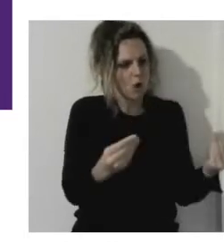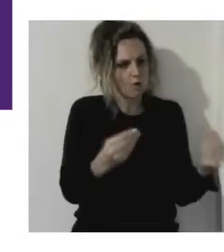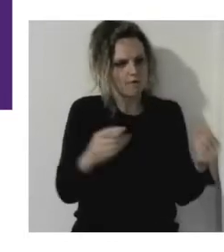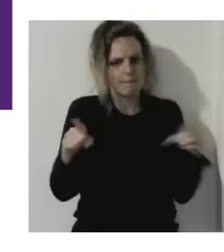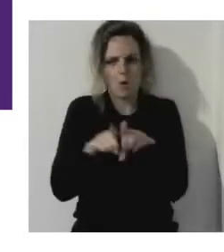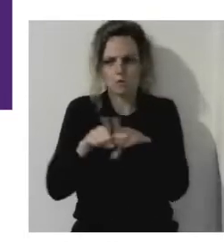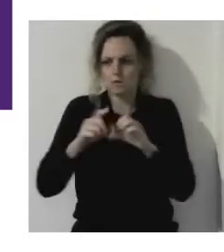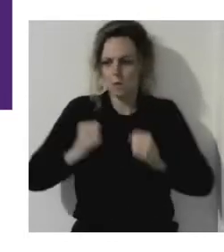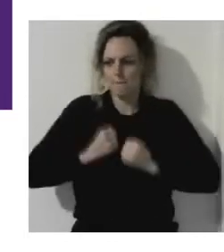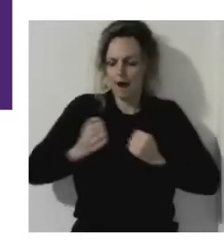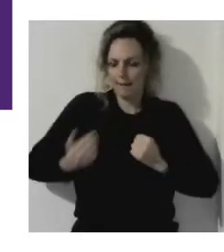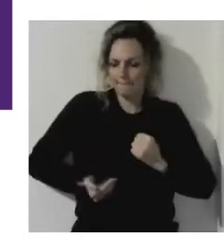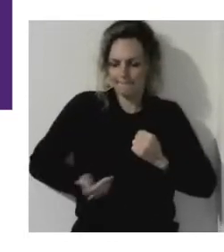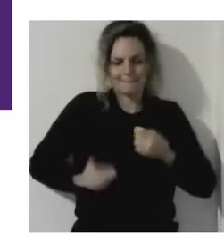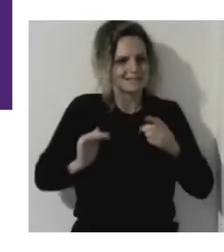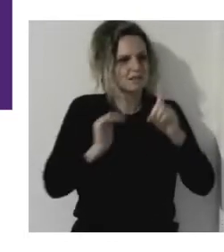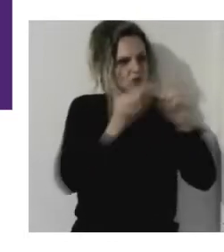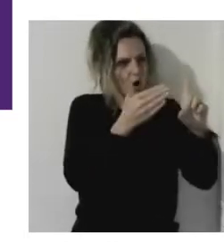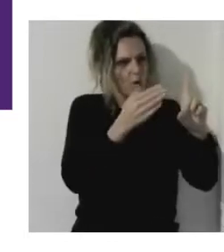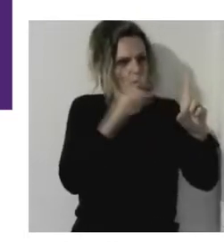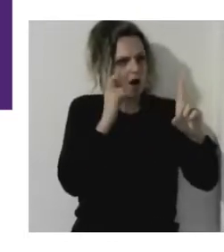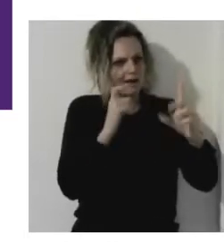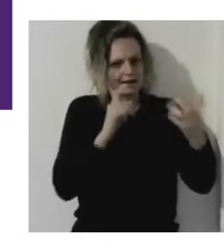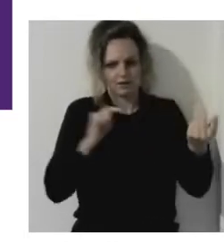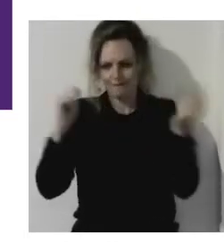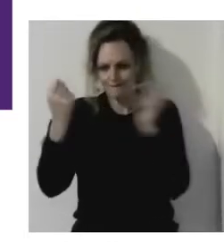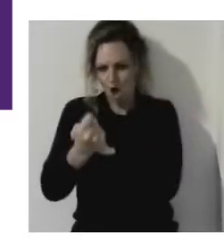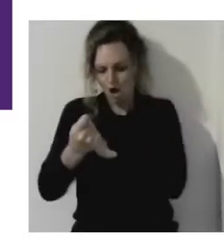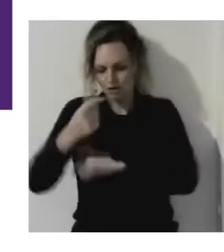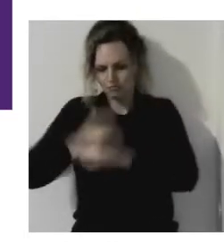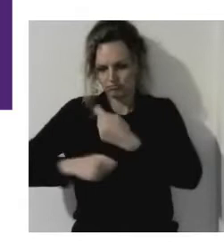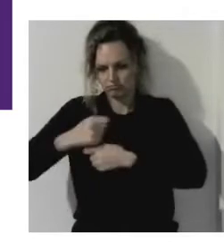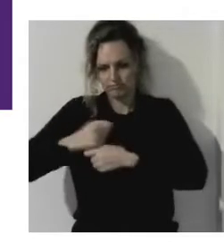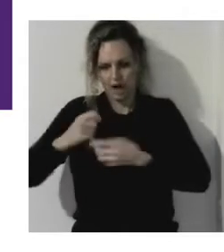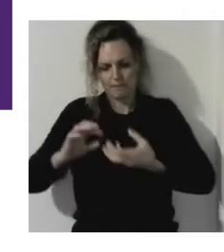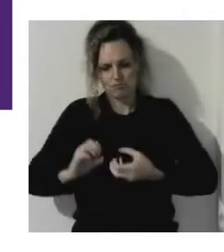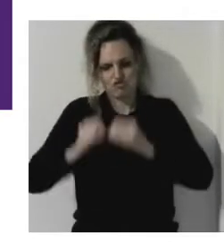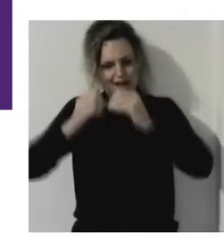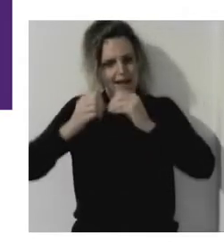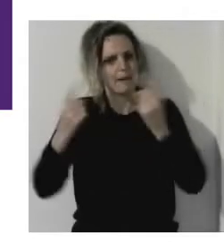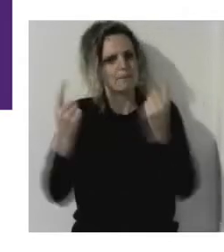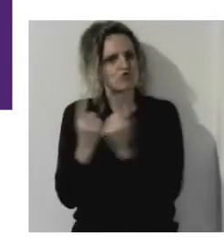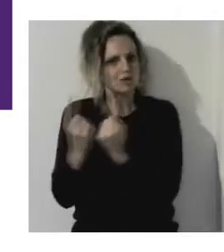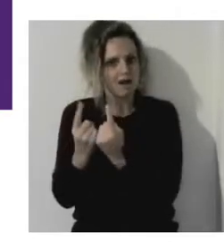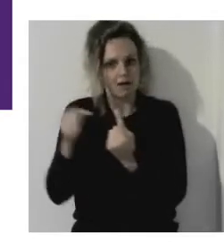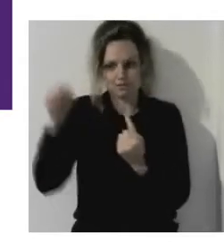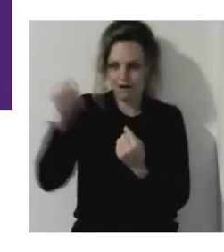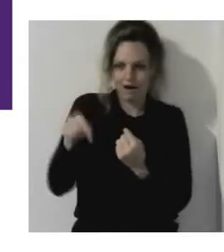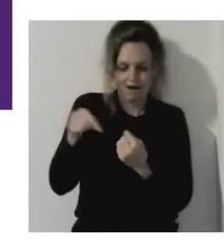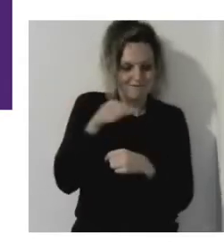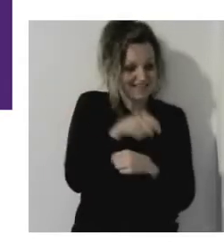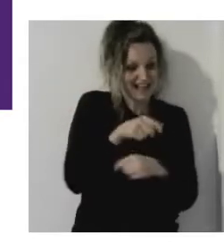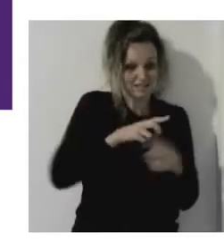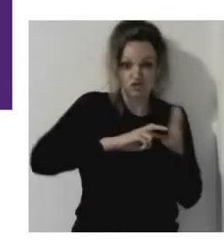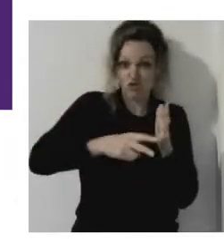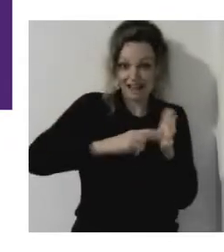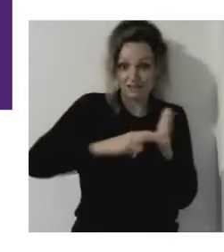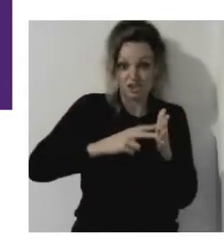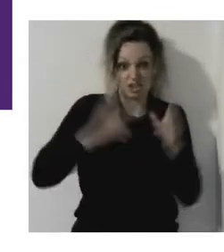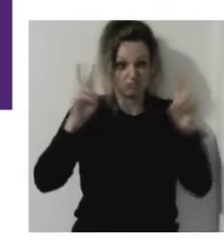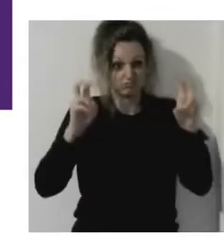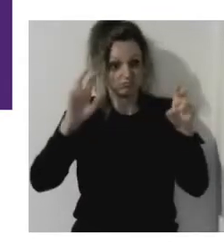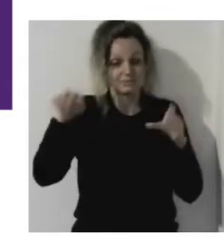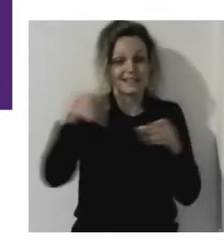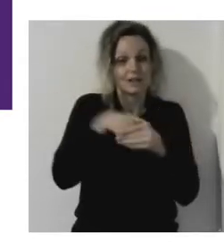product and they'll repeat using it. Wow. Here's the strategy for it called inclusive design. So, I mean, of course, for me, it was like, it was the business